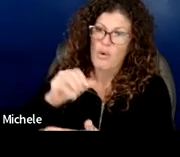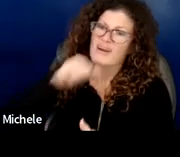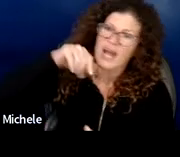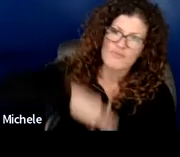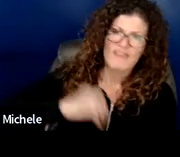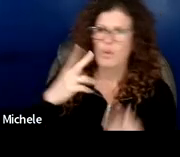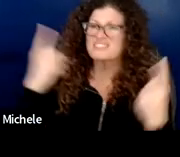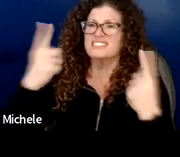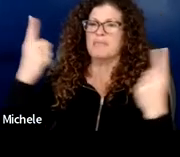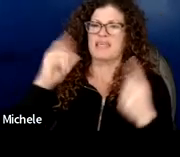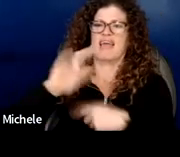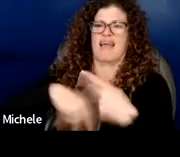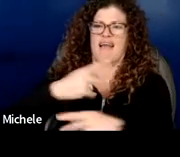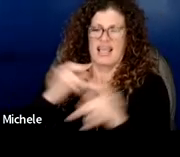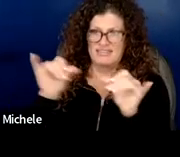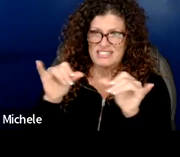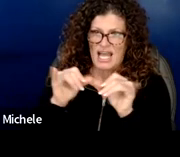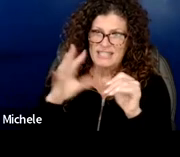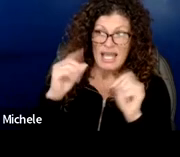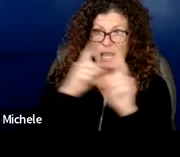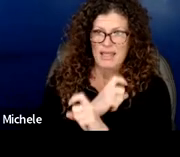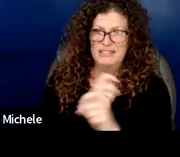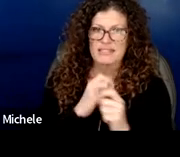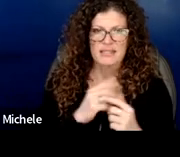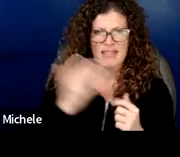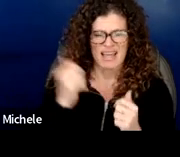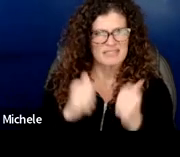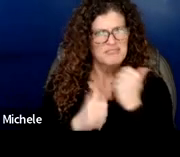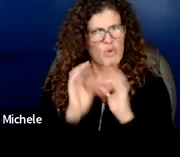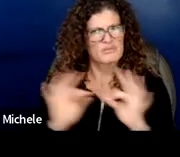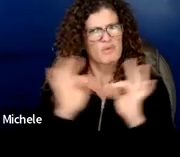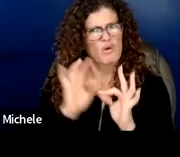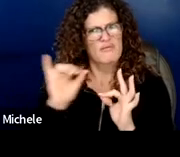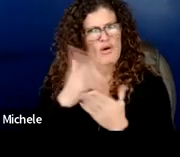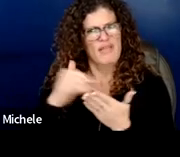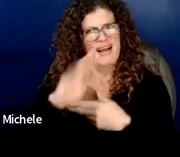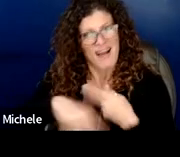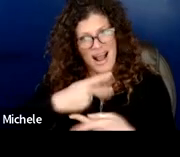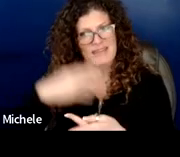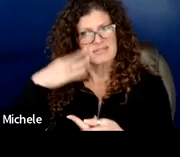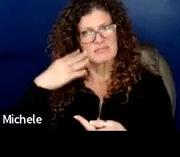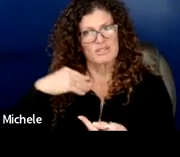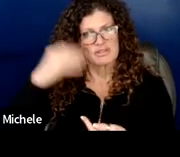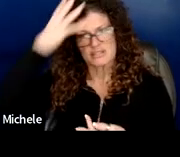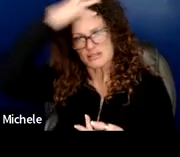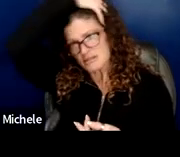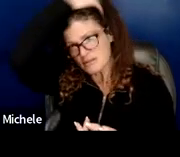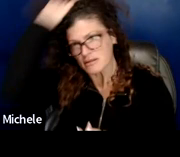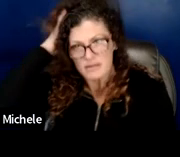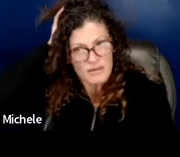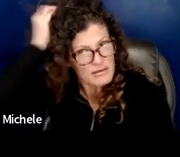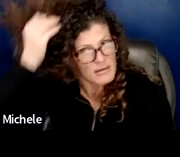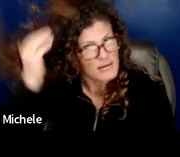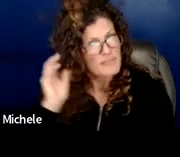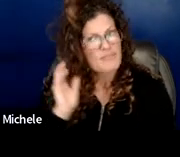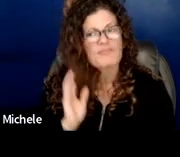something of that similar size and complexity because i think that's the key component of having that type of experience and i don't necessarily think